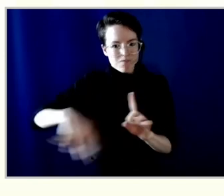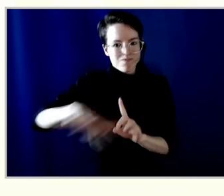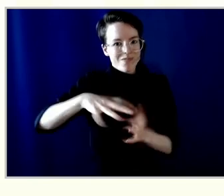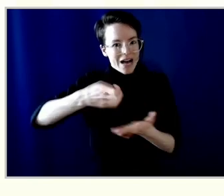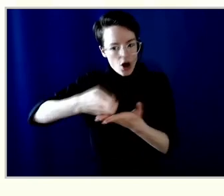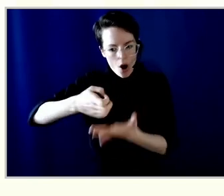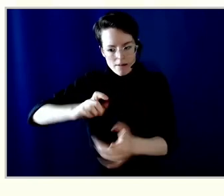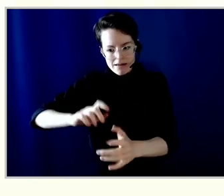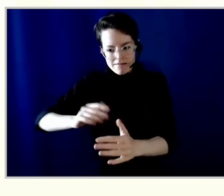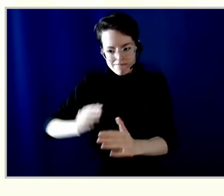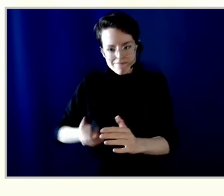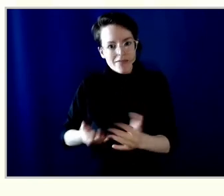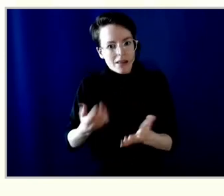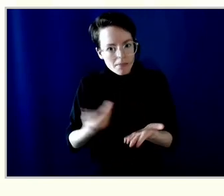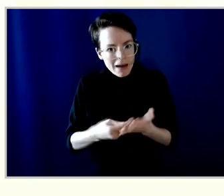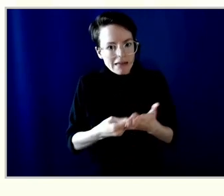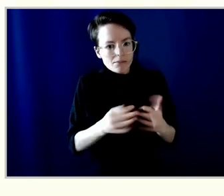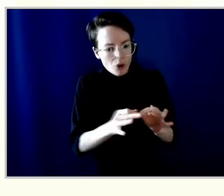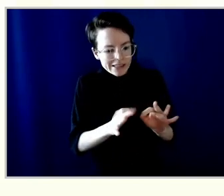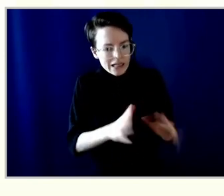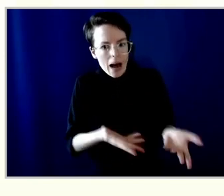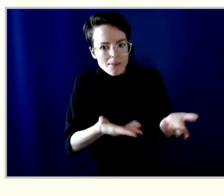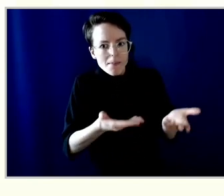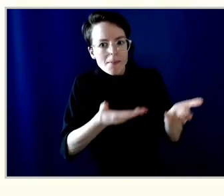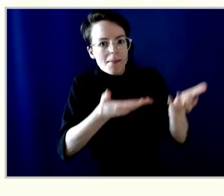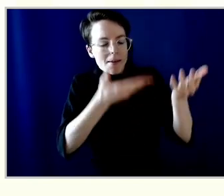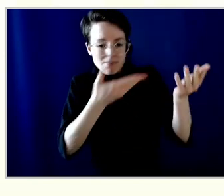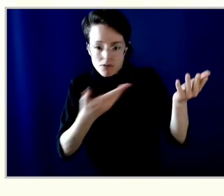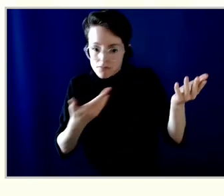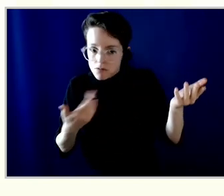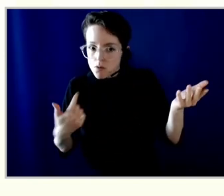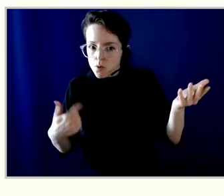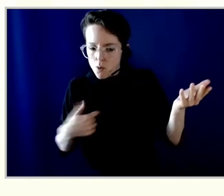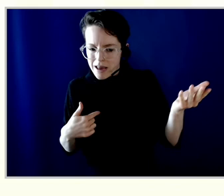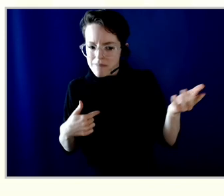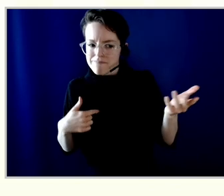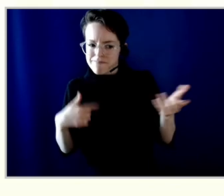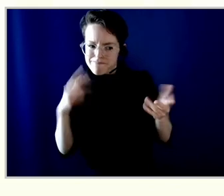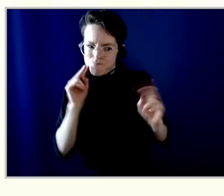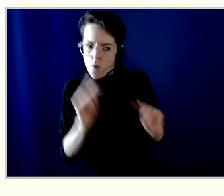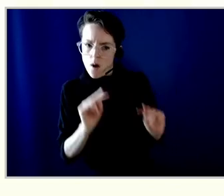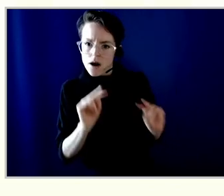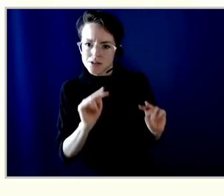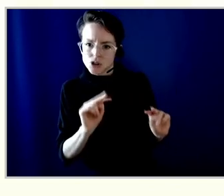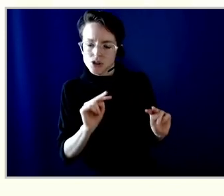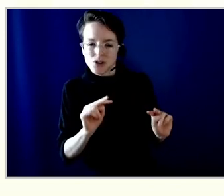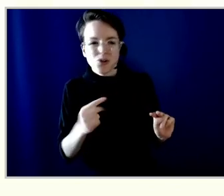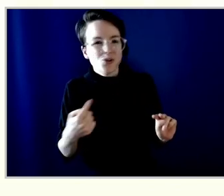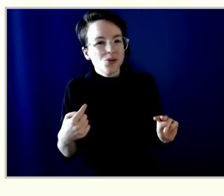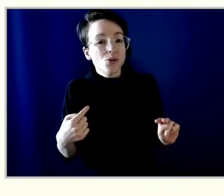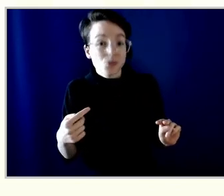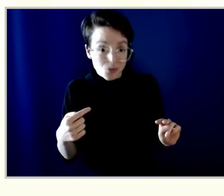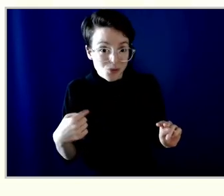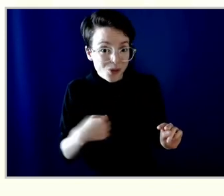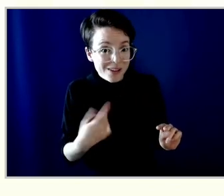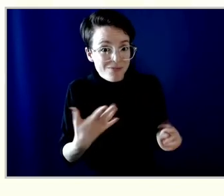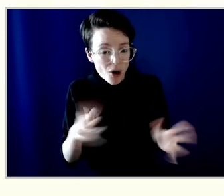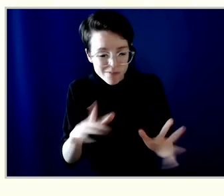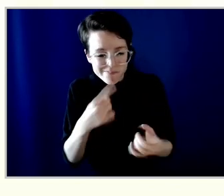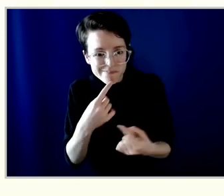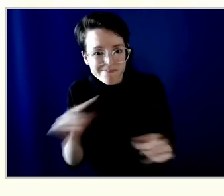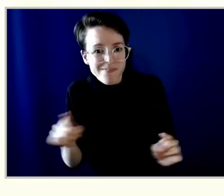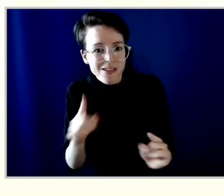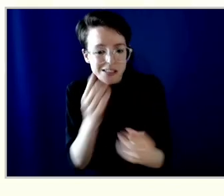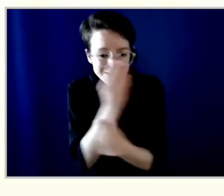And, you know, we've indicated to our employees that we'll be coming back with some announcements on what we're going to be doing to try to